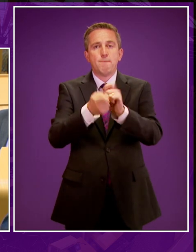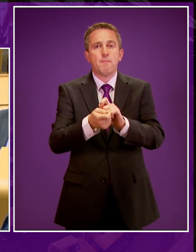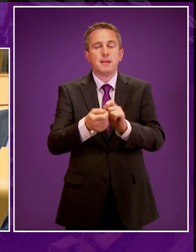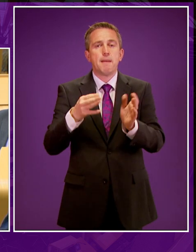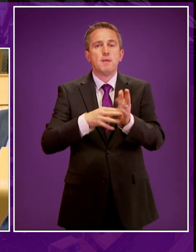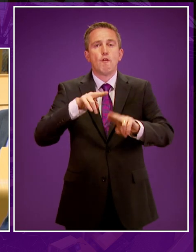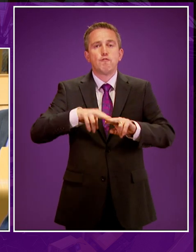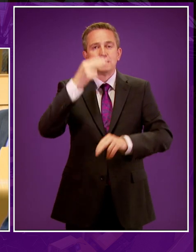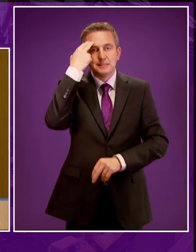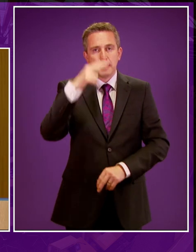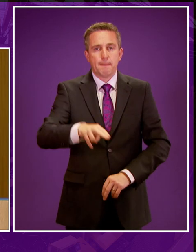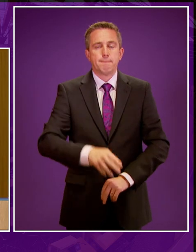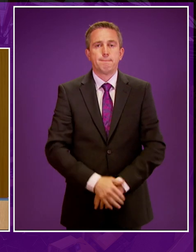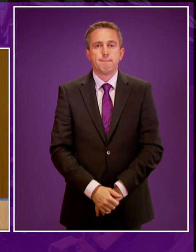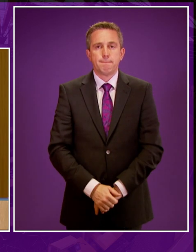Fraser's name. Thank you.